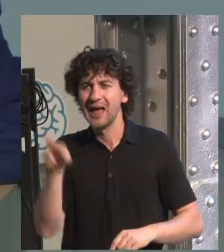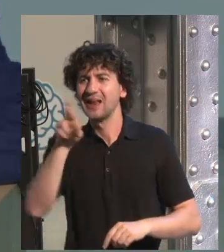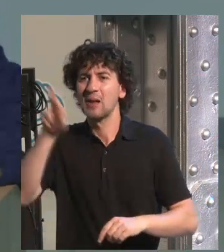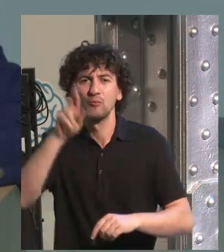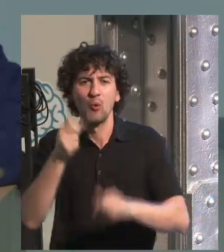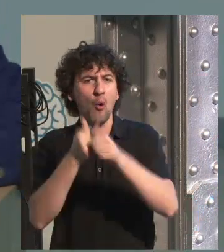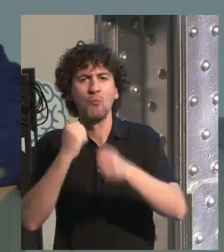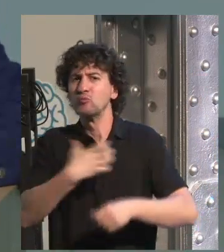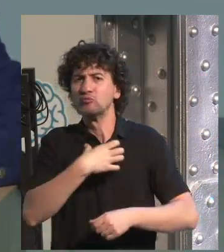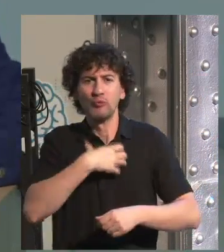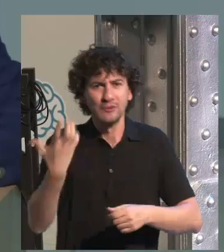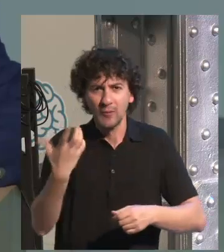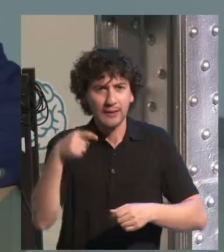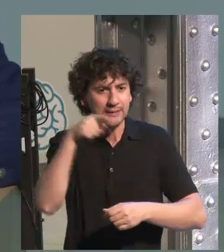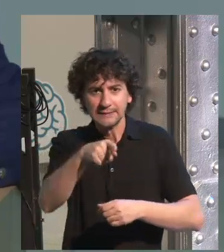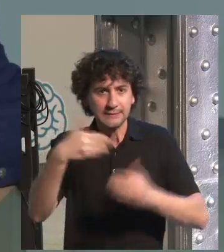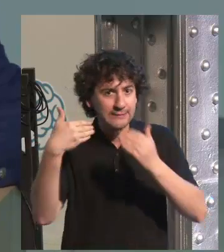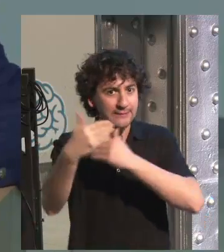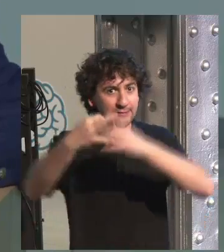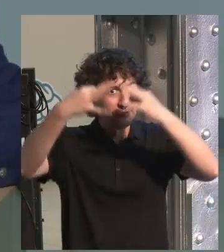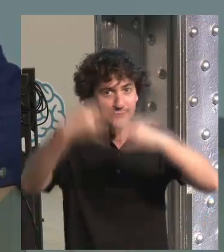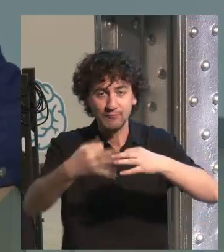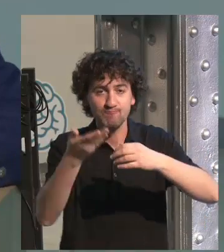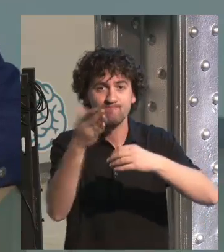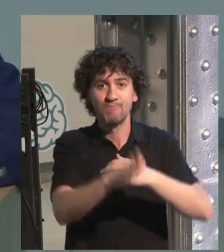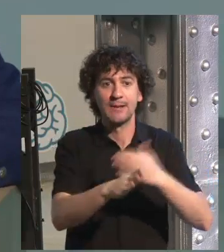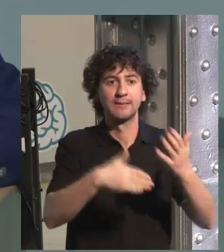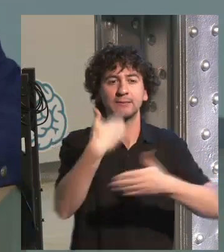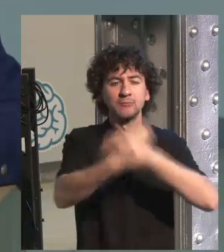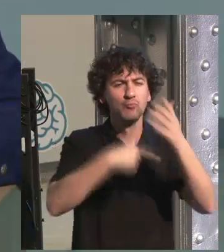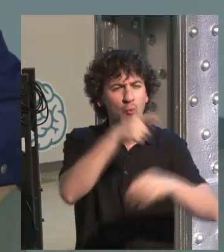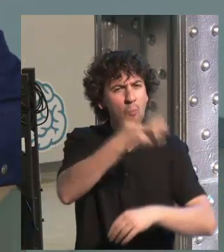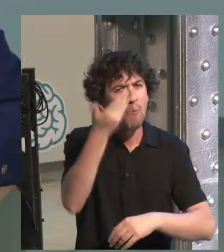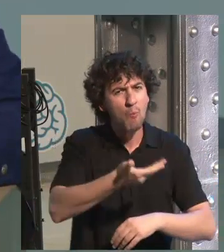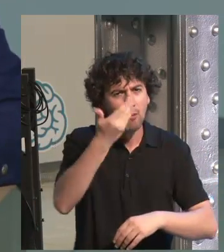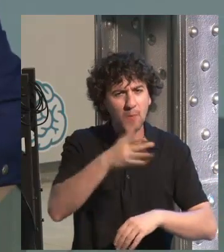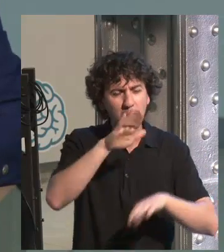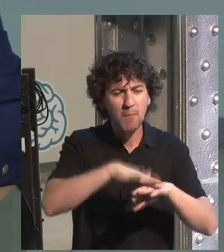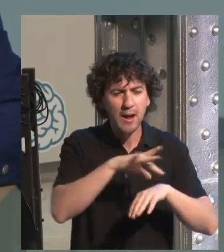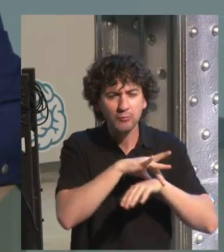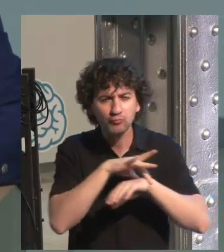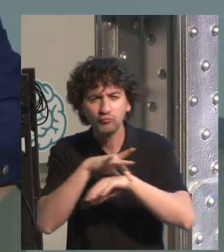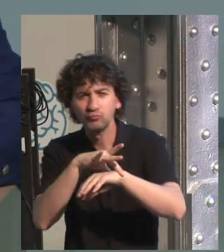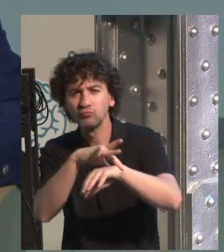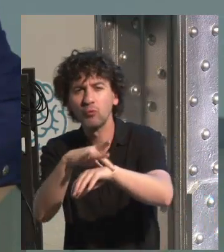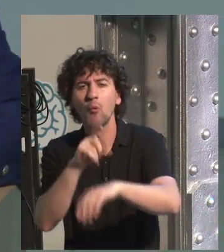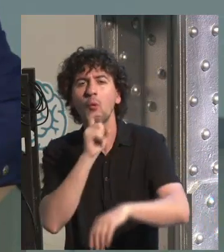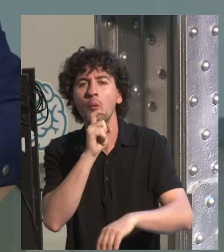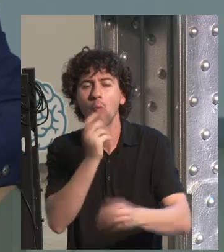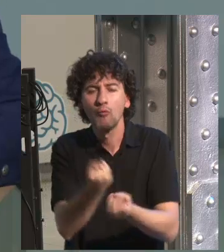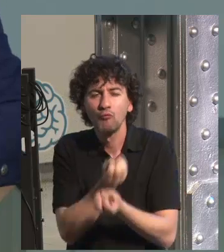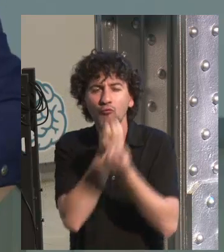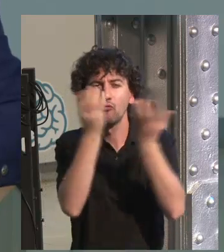someone that will never be repeated. And that's crucial when we approach